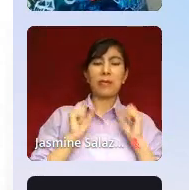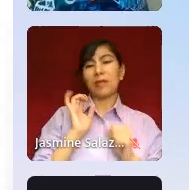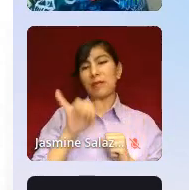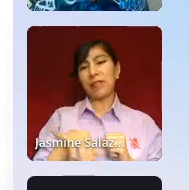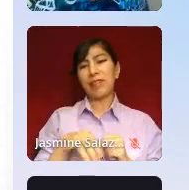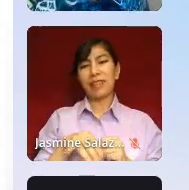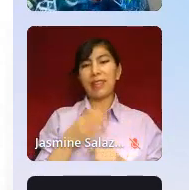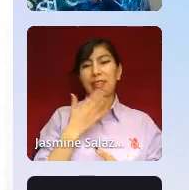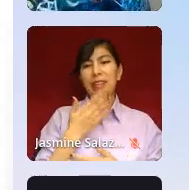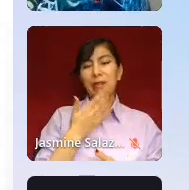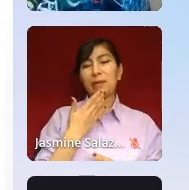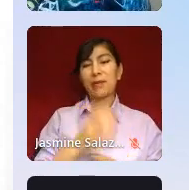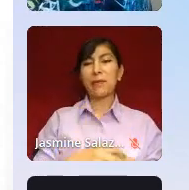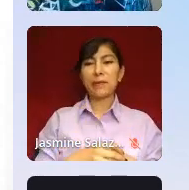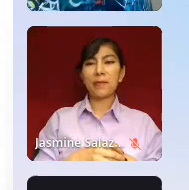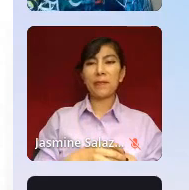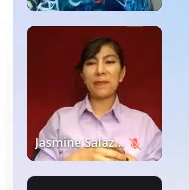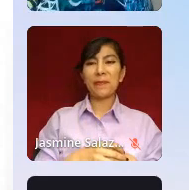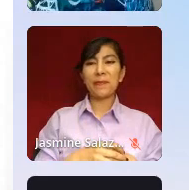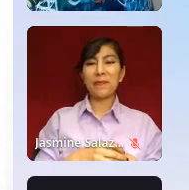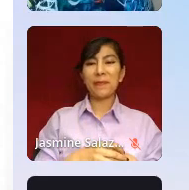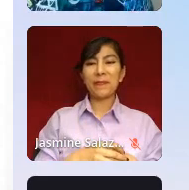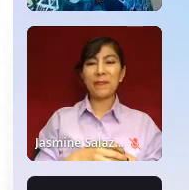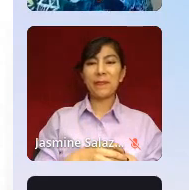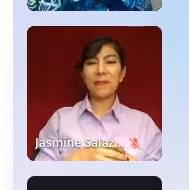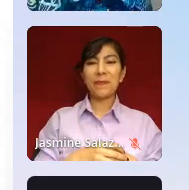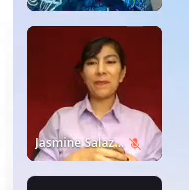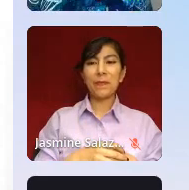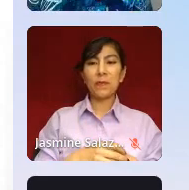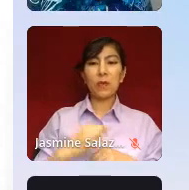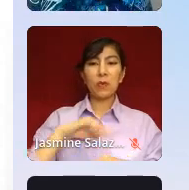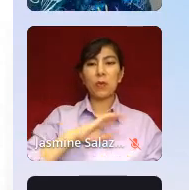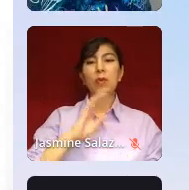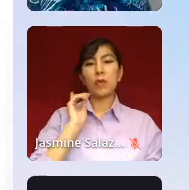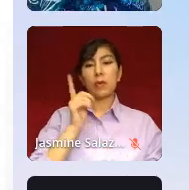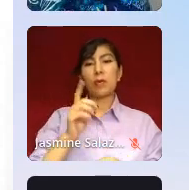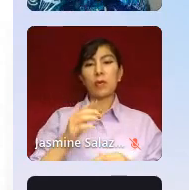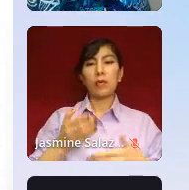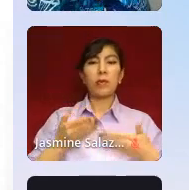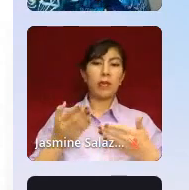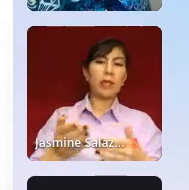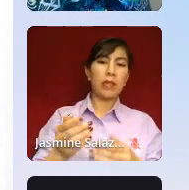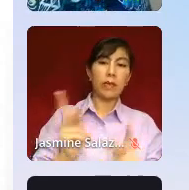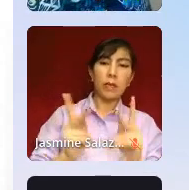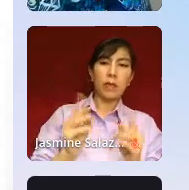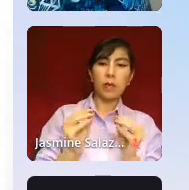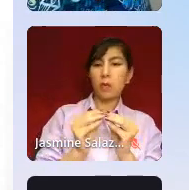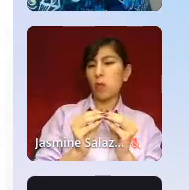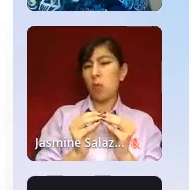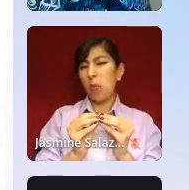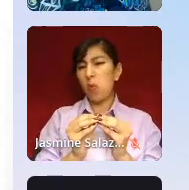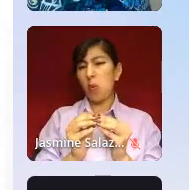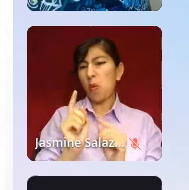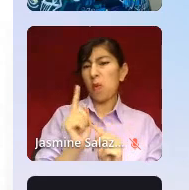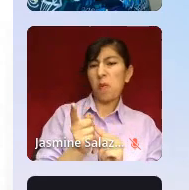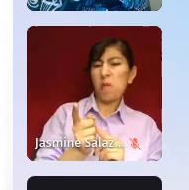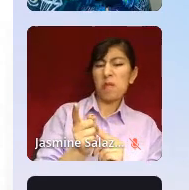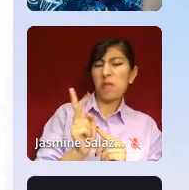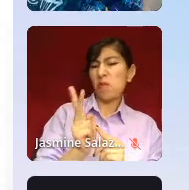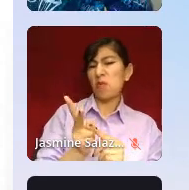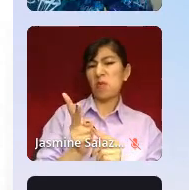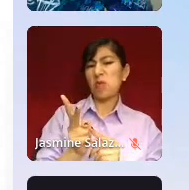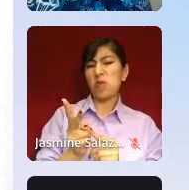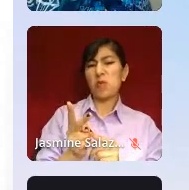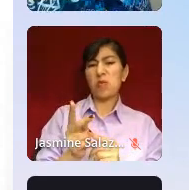Thank you. Thank you. We are going to give folks just another minute or two to